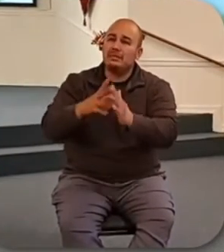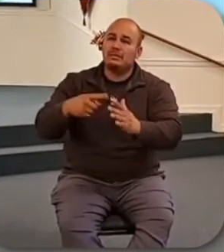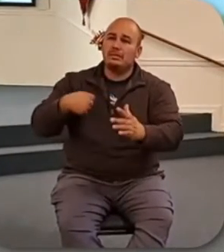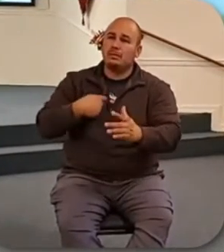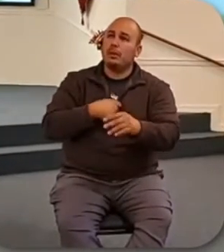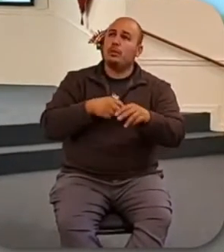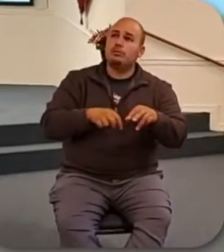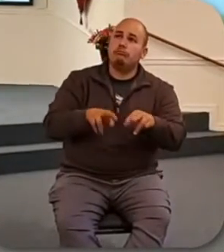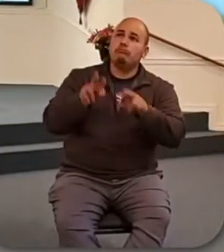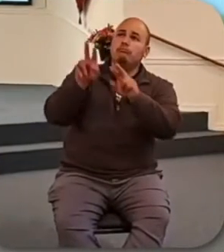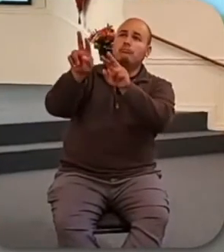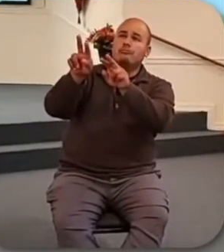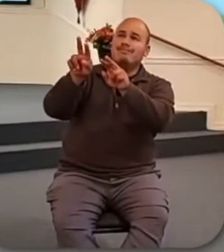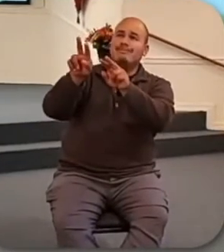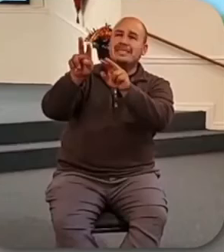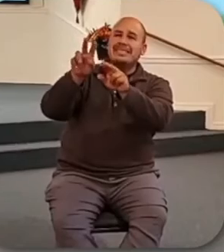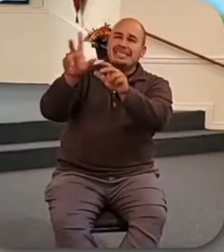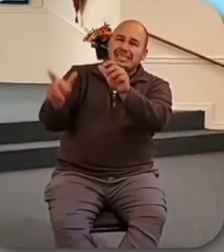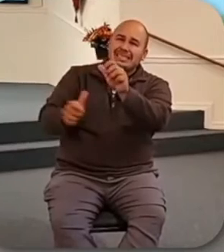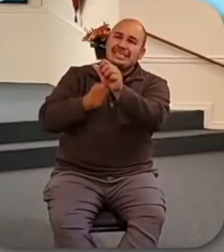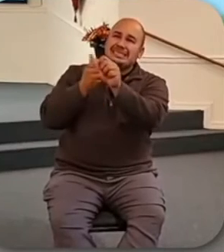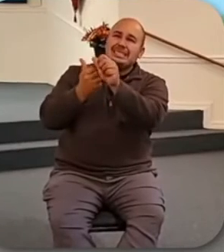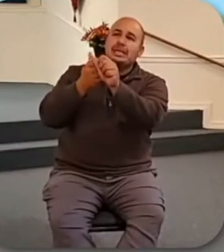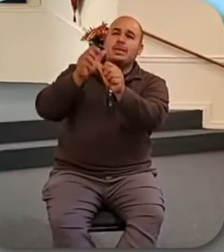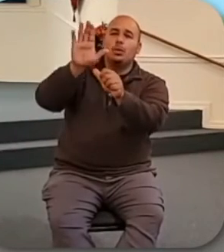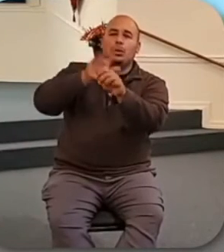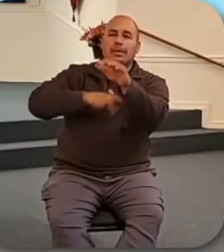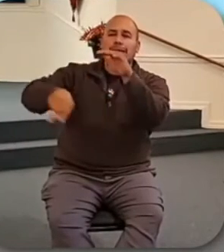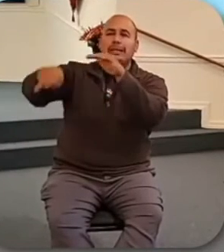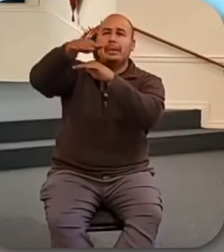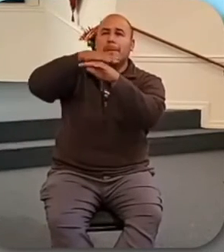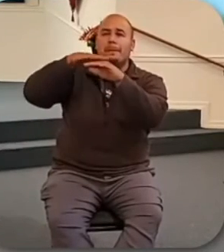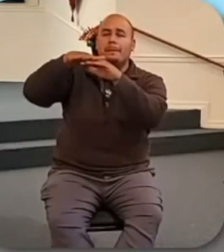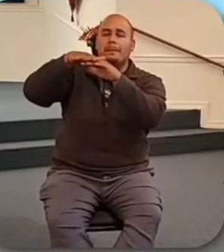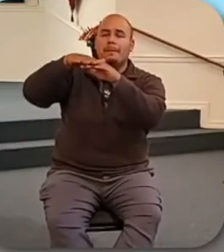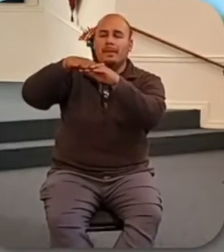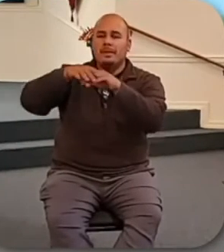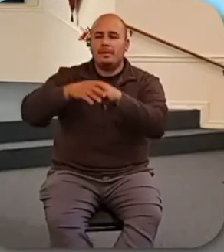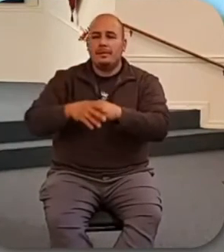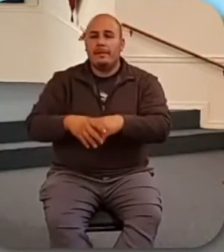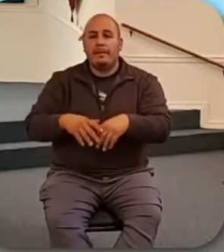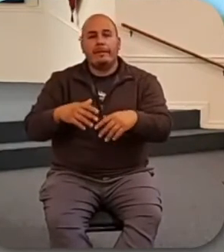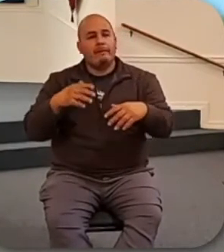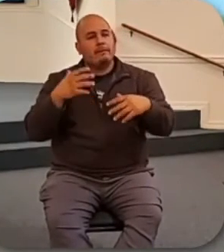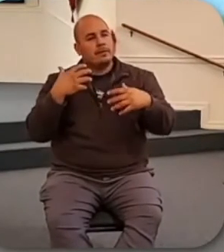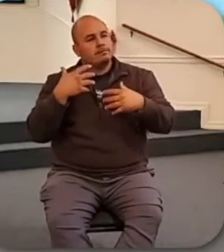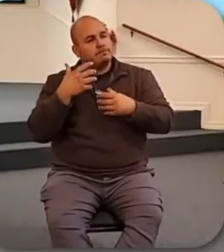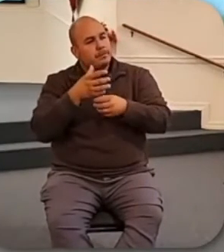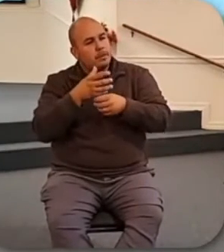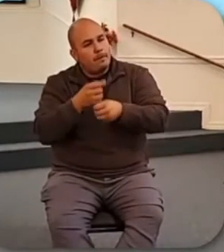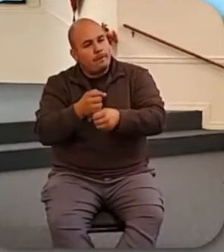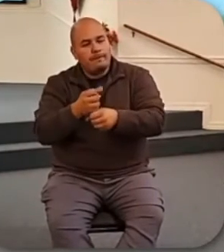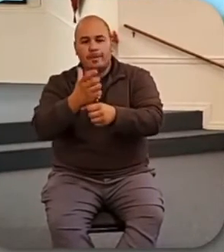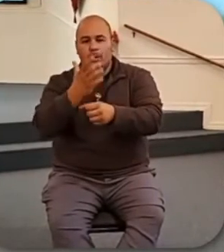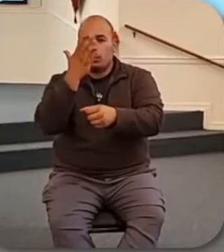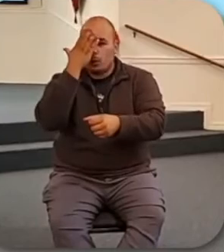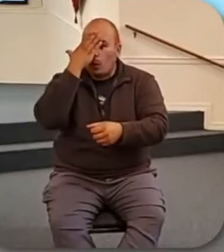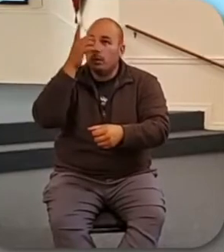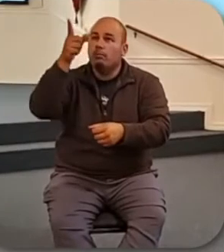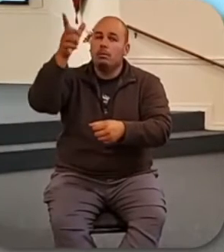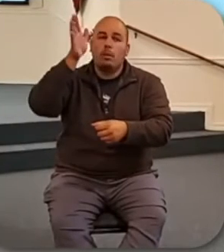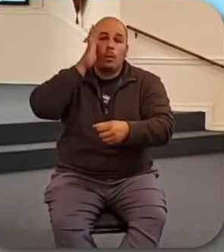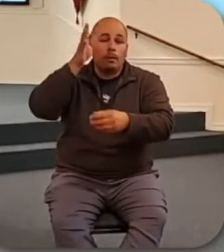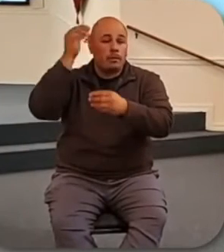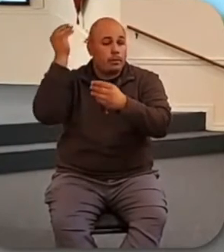run after your kingdom that in in confidence the confidence of knowing that you will provide for us we